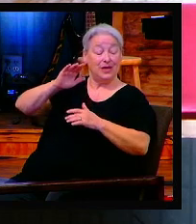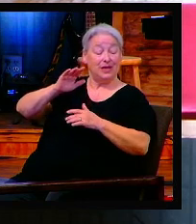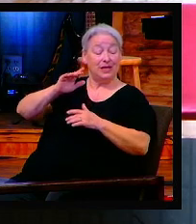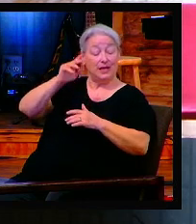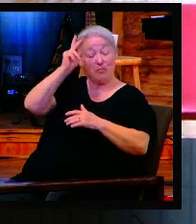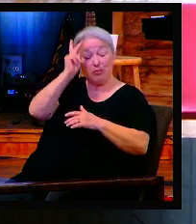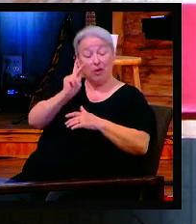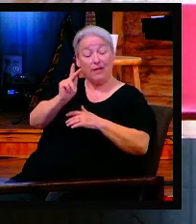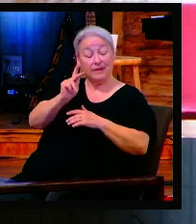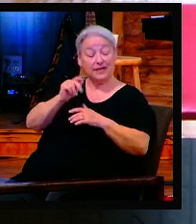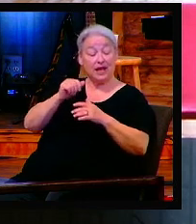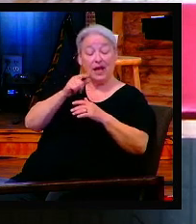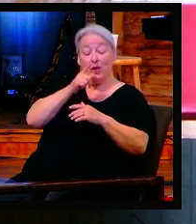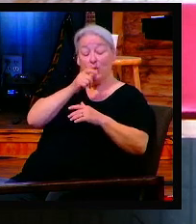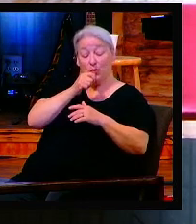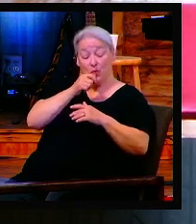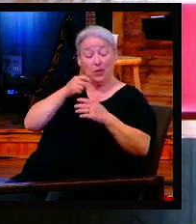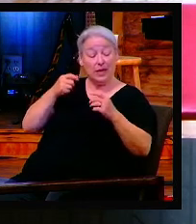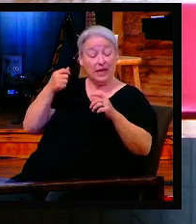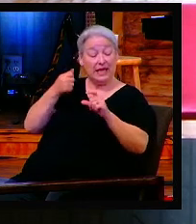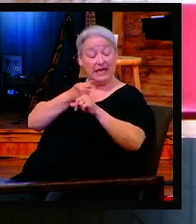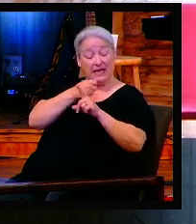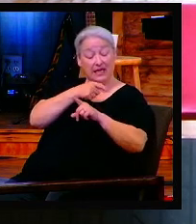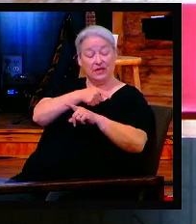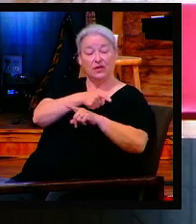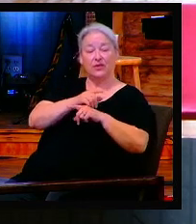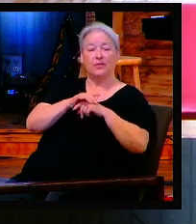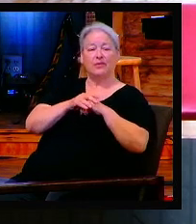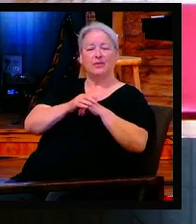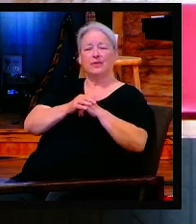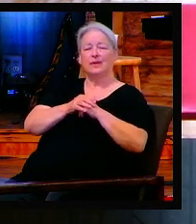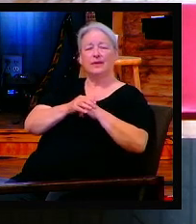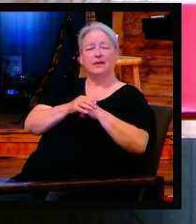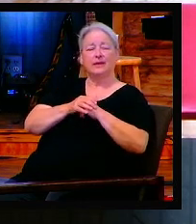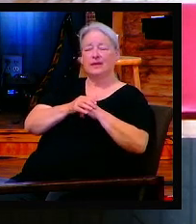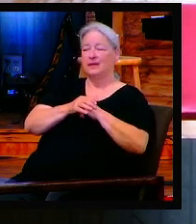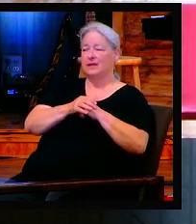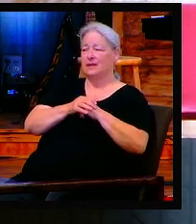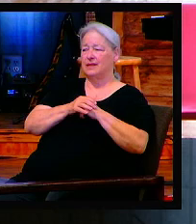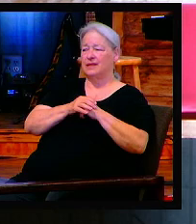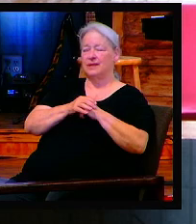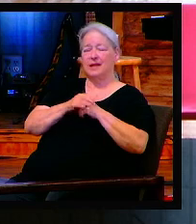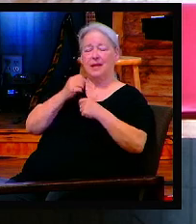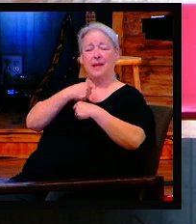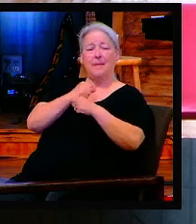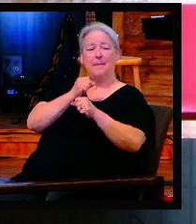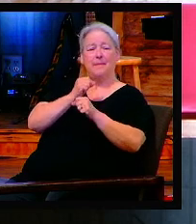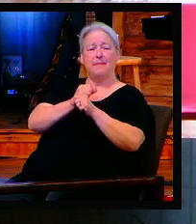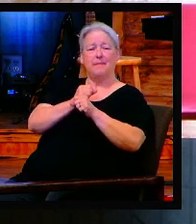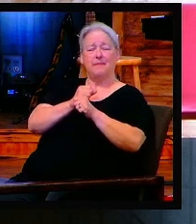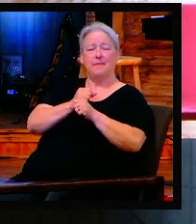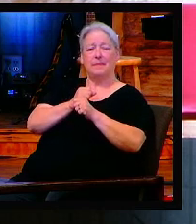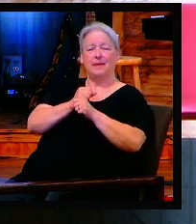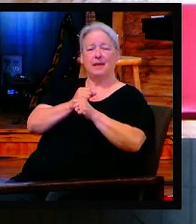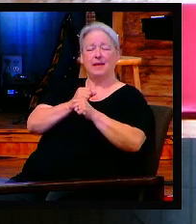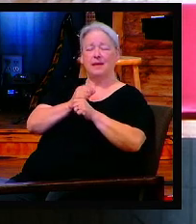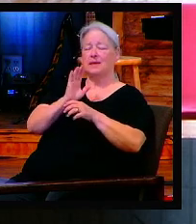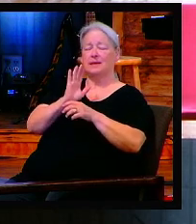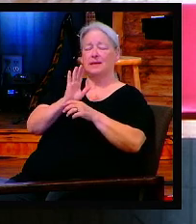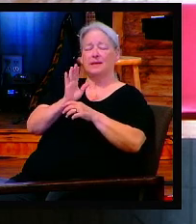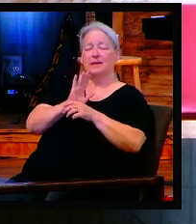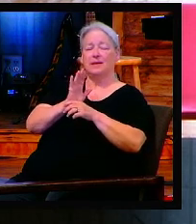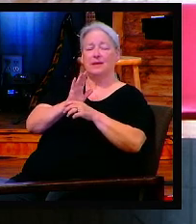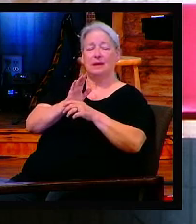and then mocking him. So he went through that and then, and then he was made to carry as he went through the flogging, right?